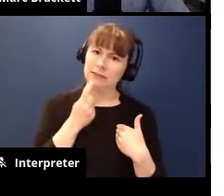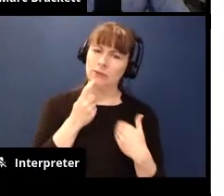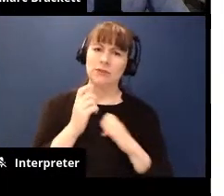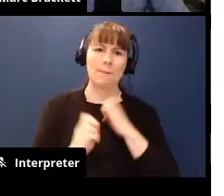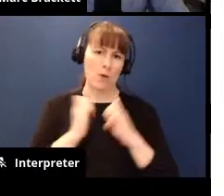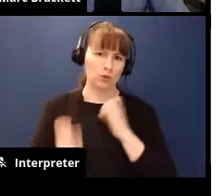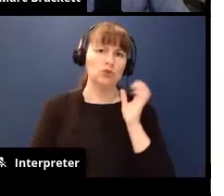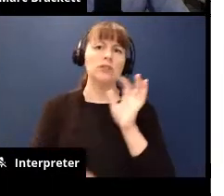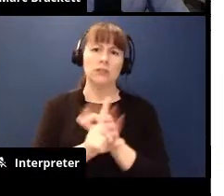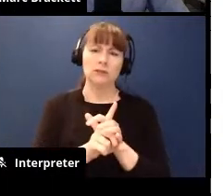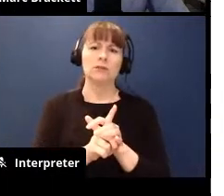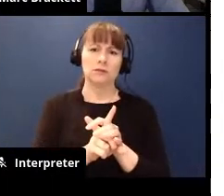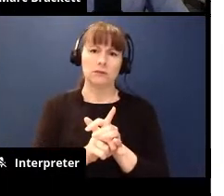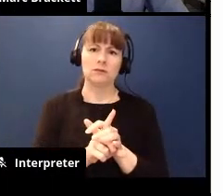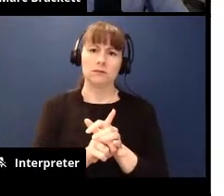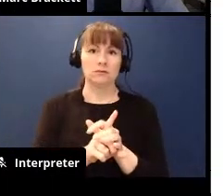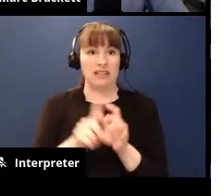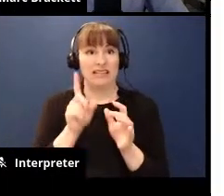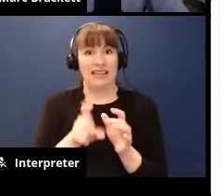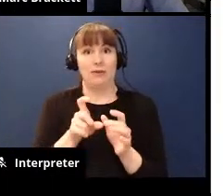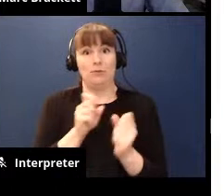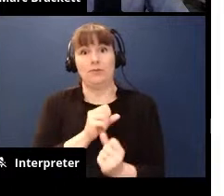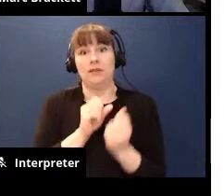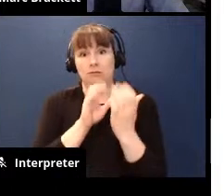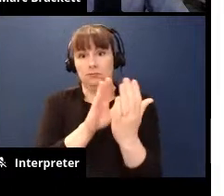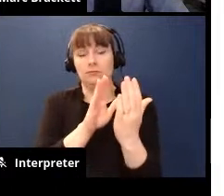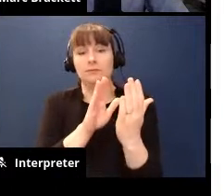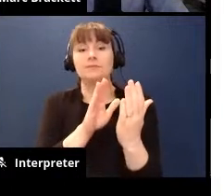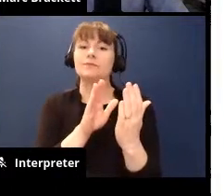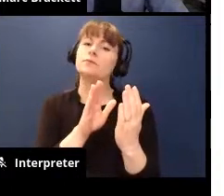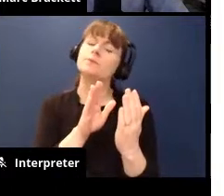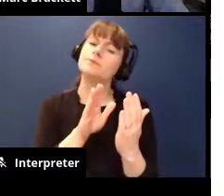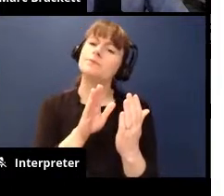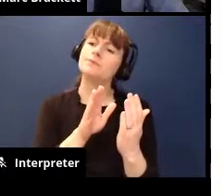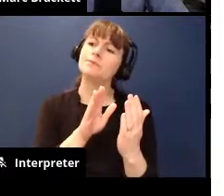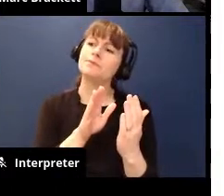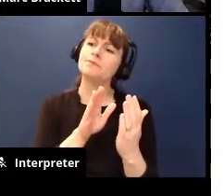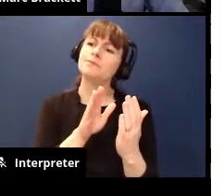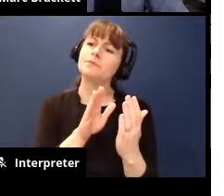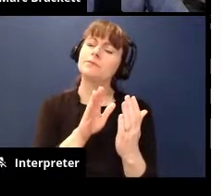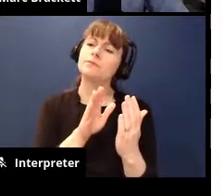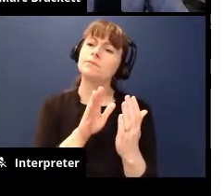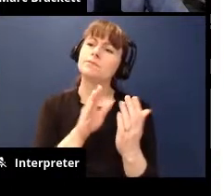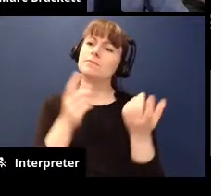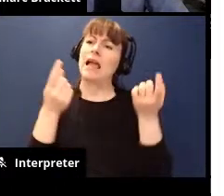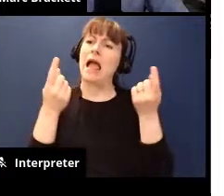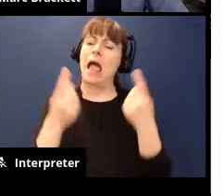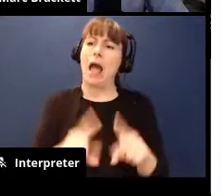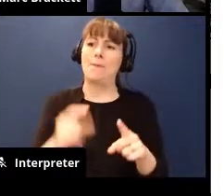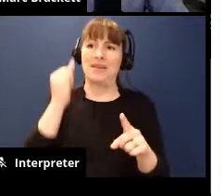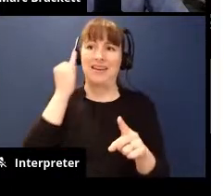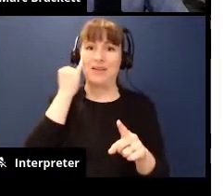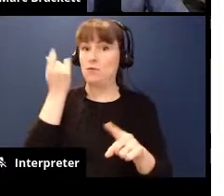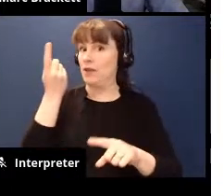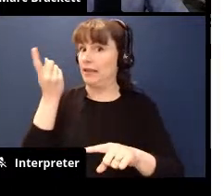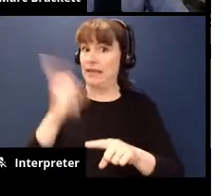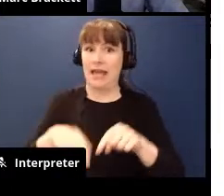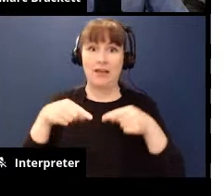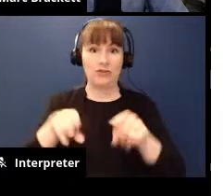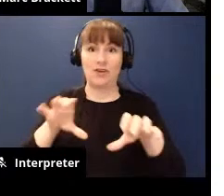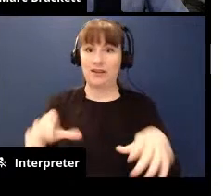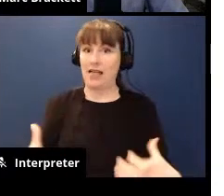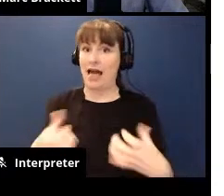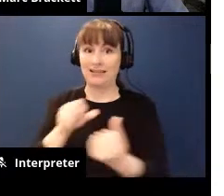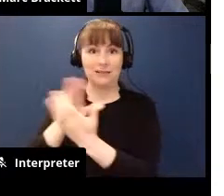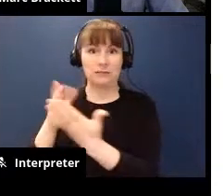that that need to be addressed what do we do um when we can't address them in the of class so while he goes